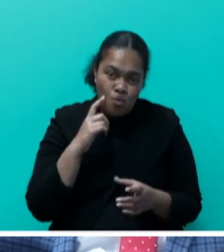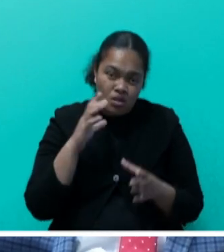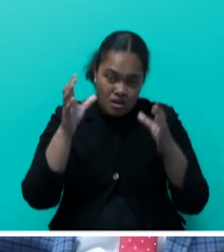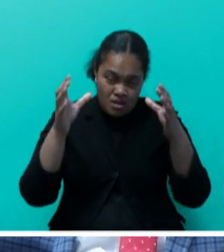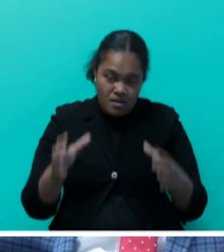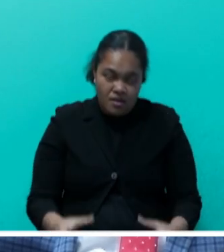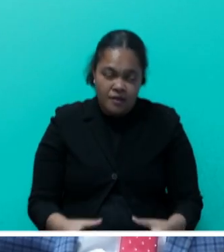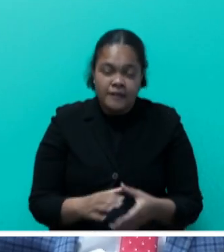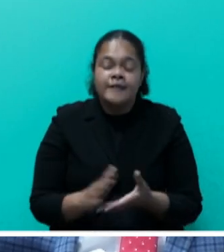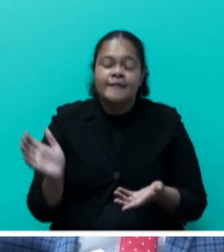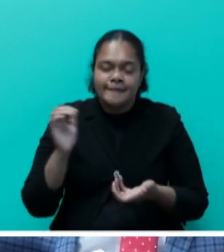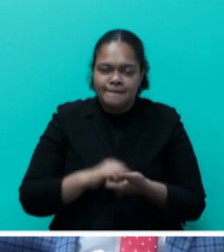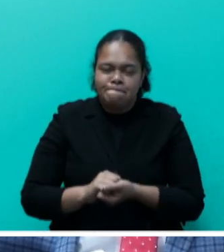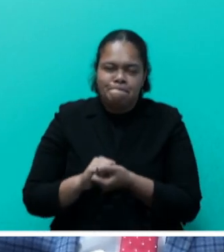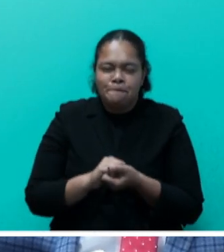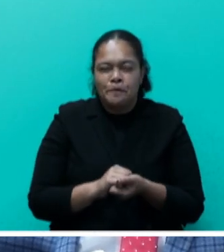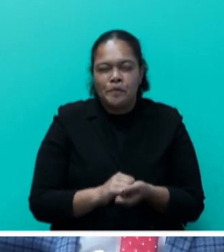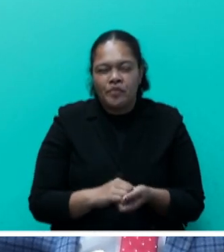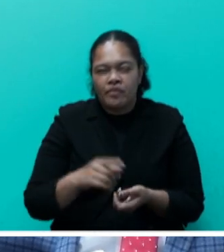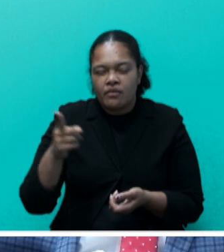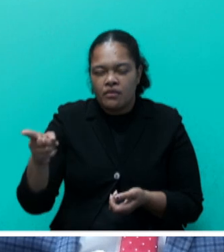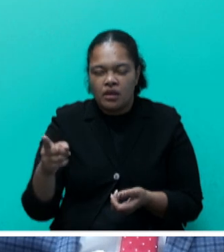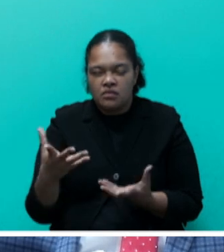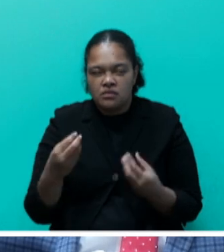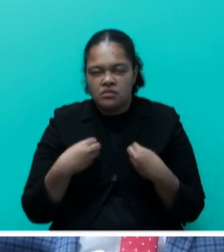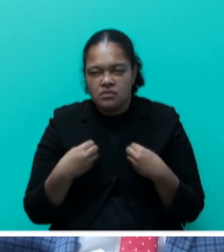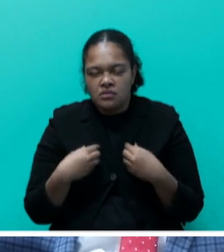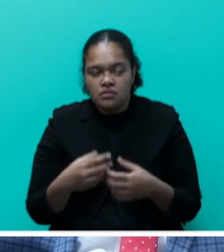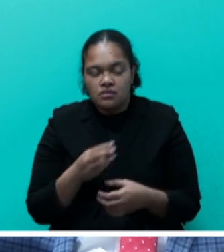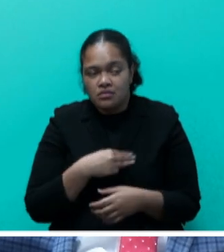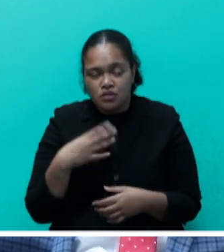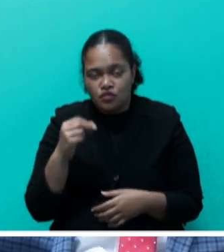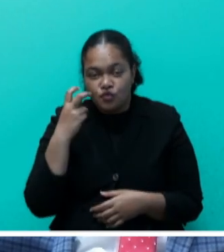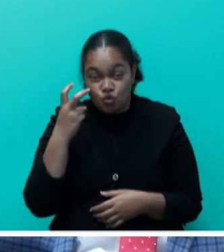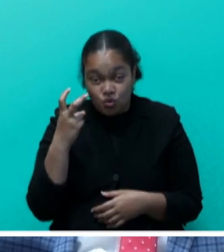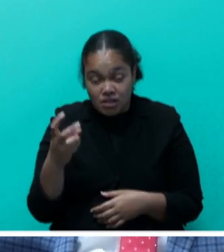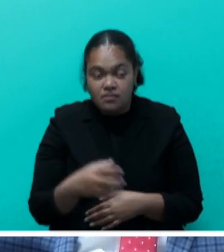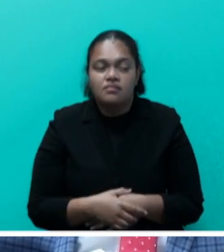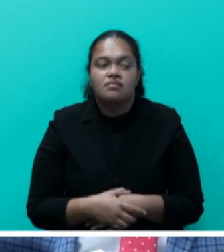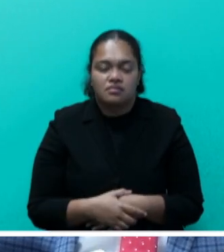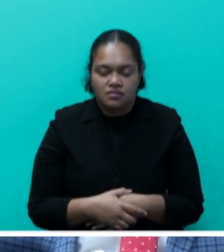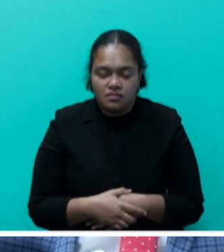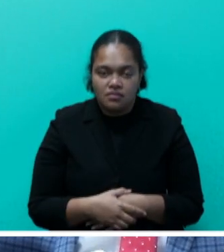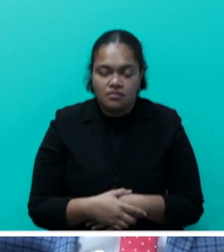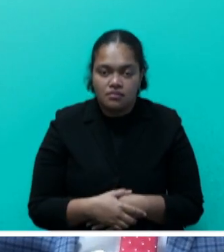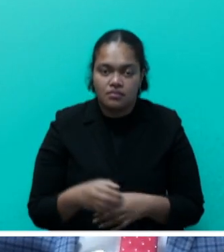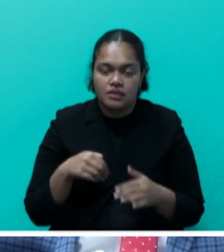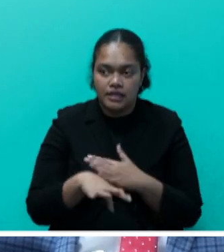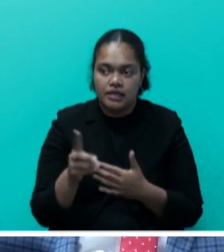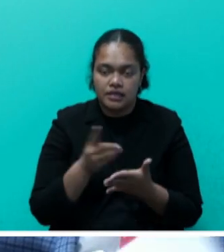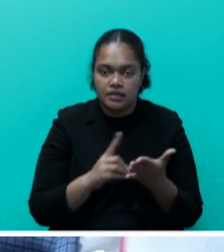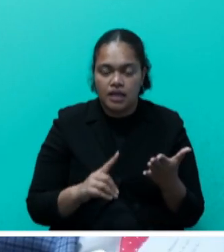established with Danarao Corporation Limited and the Ministry of Tourism in terms of design and